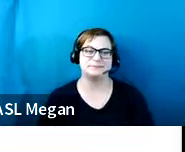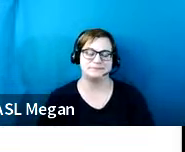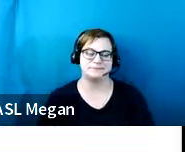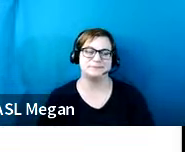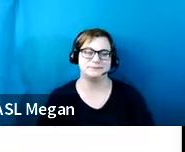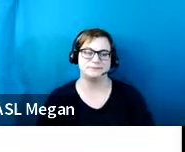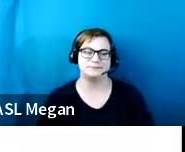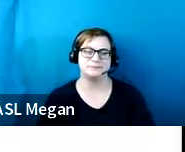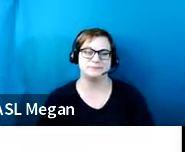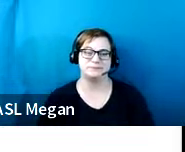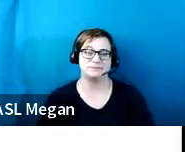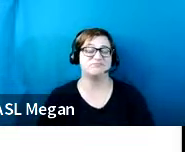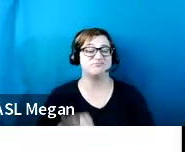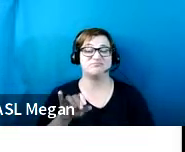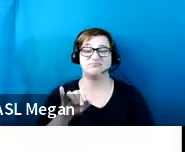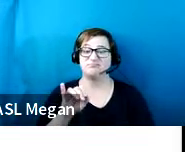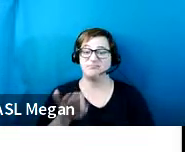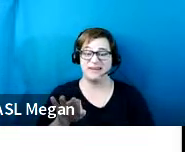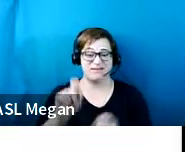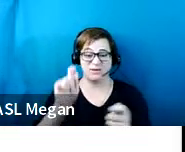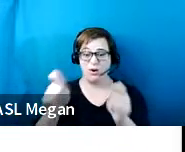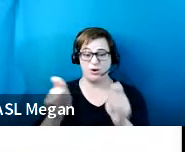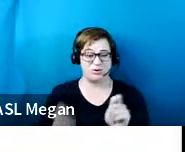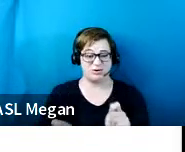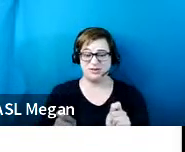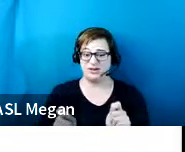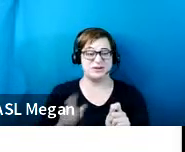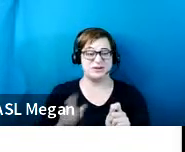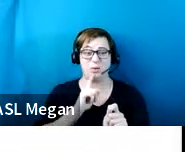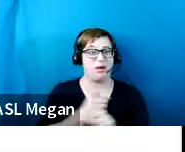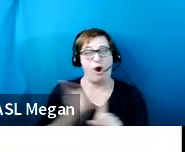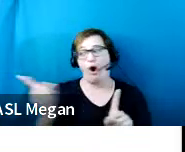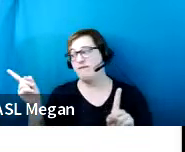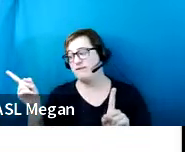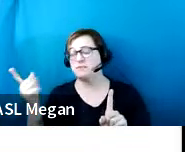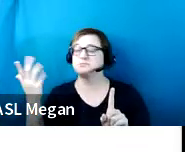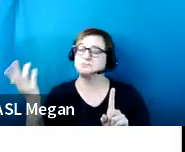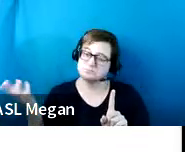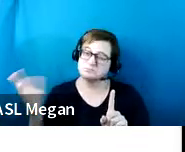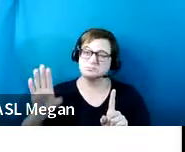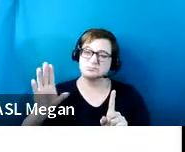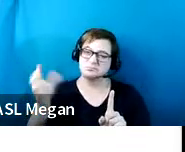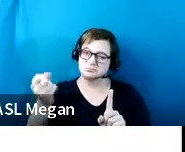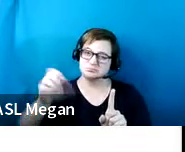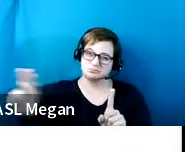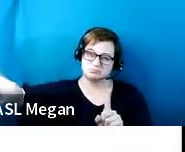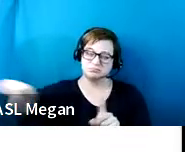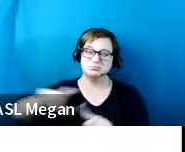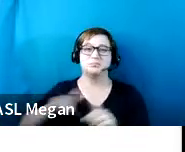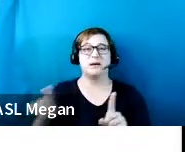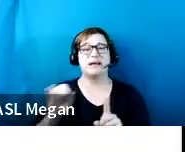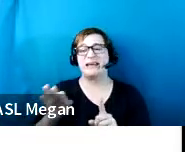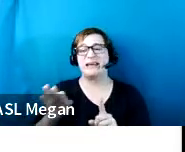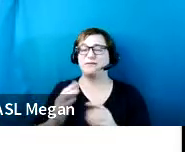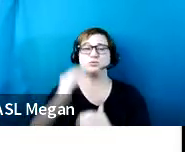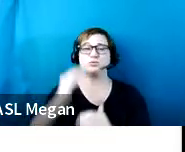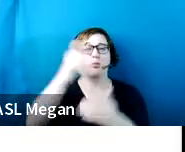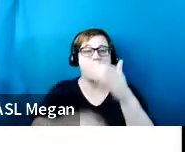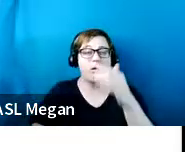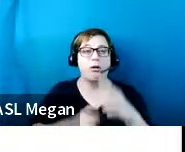alterations are disproportionate to the overall alterations in terms of the cost and scope,